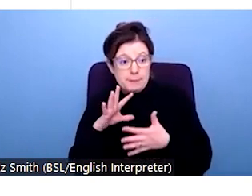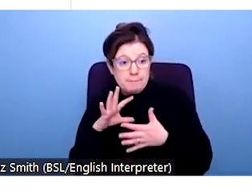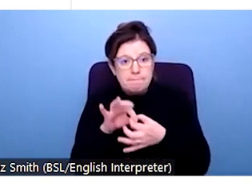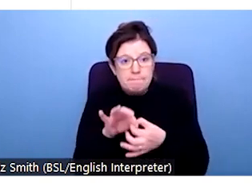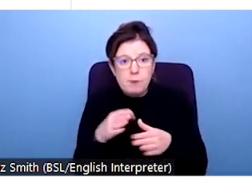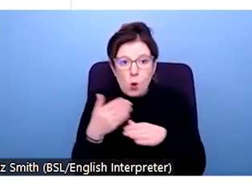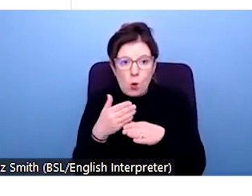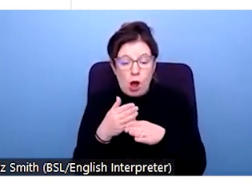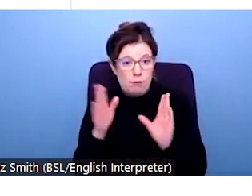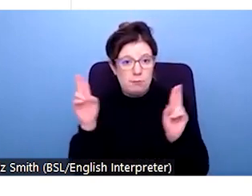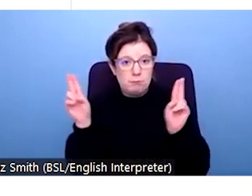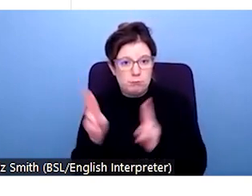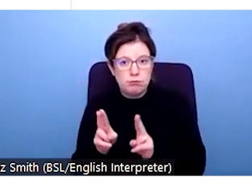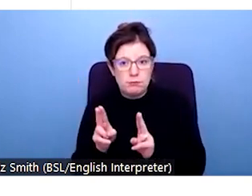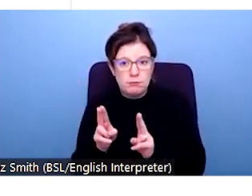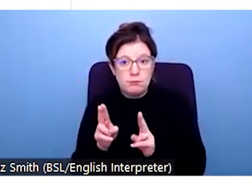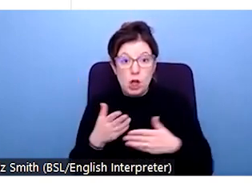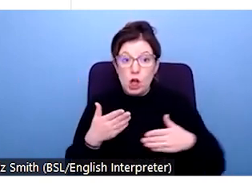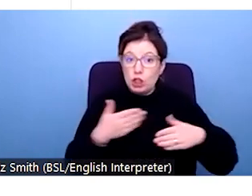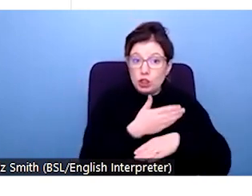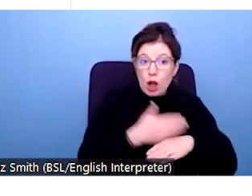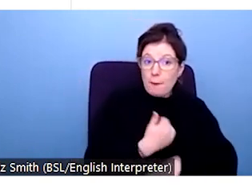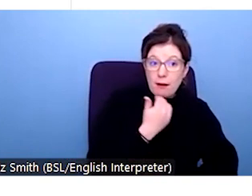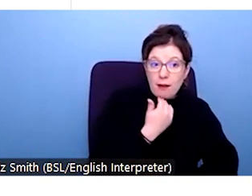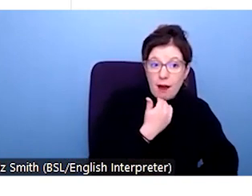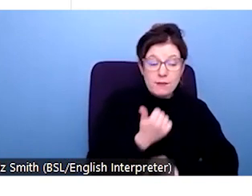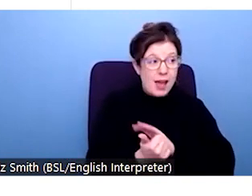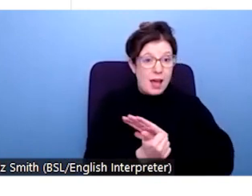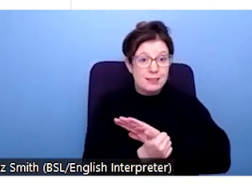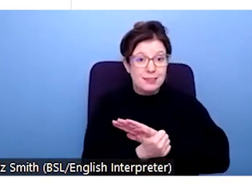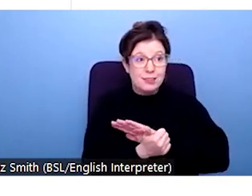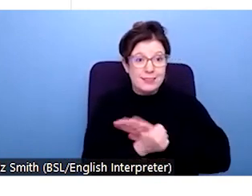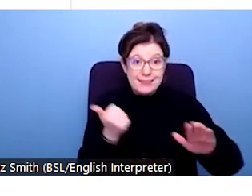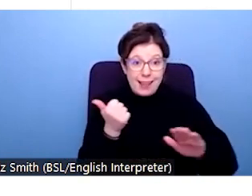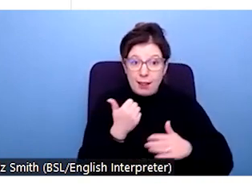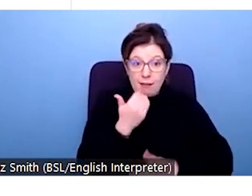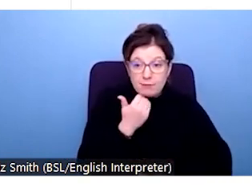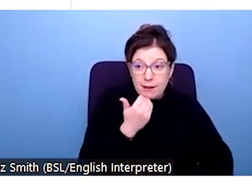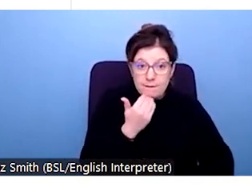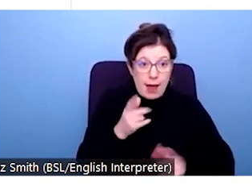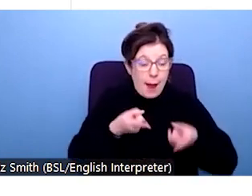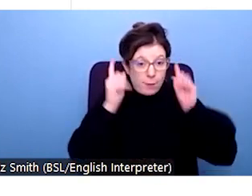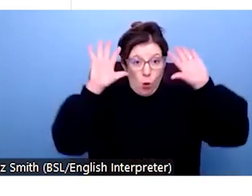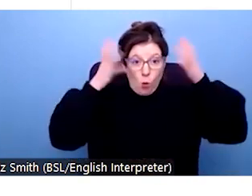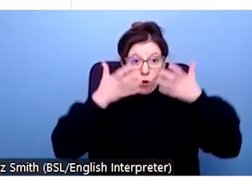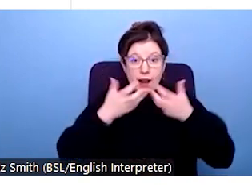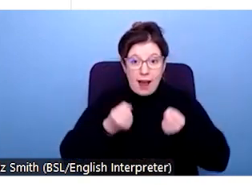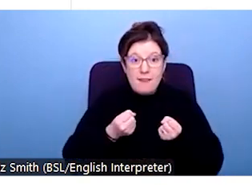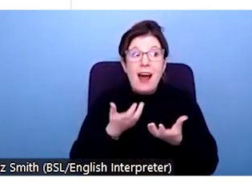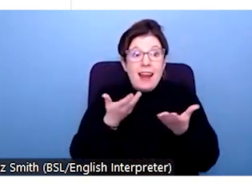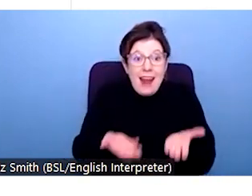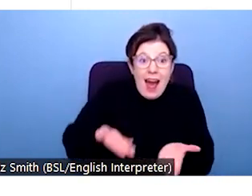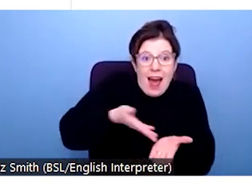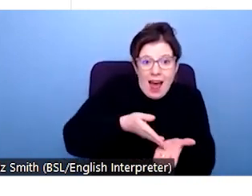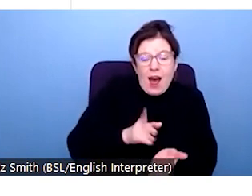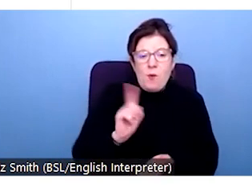labour shortages and skill shortages for employers, and now a cost of living crisis.